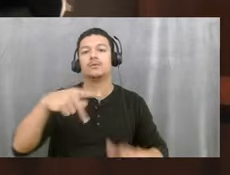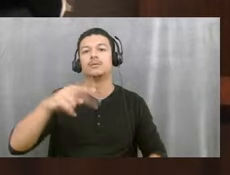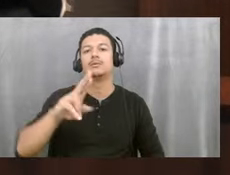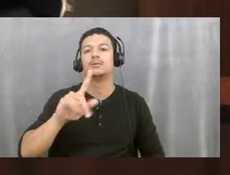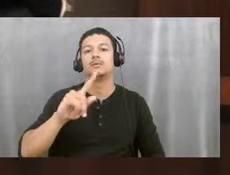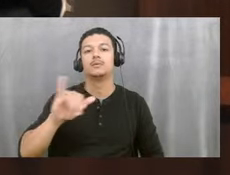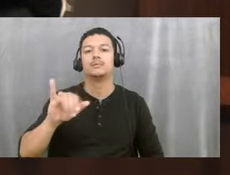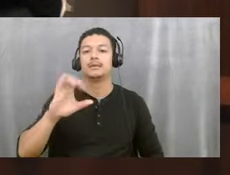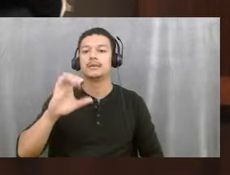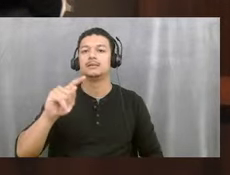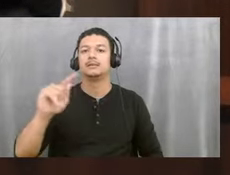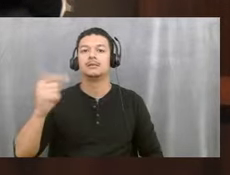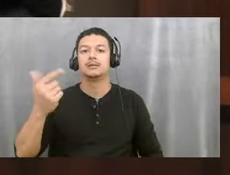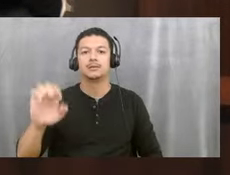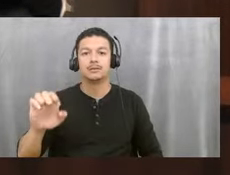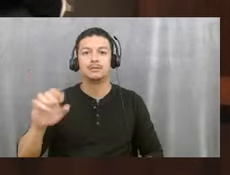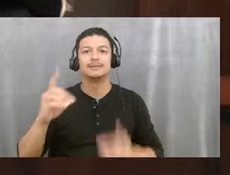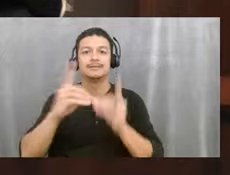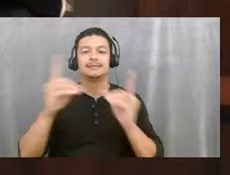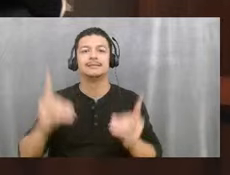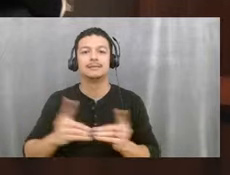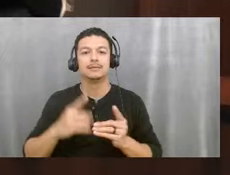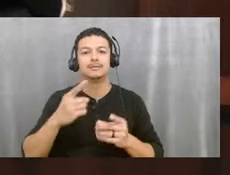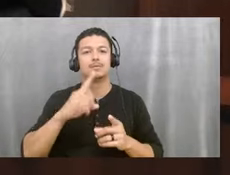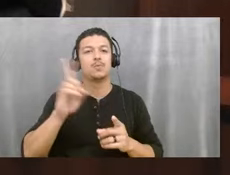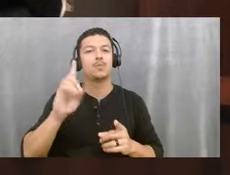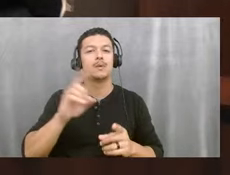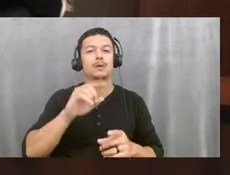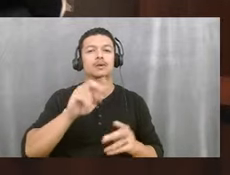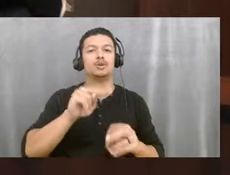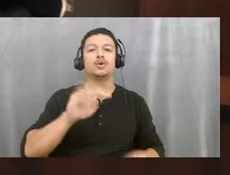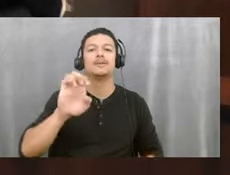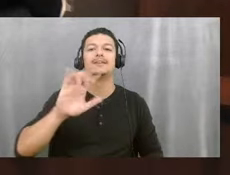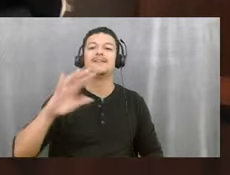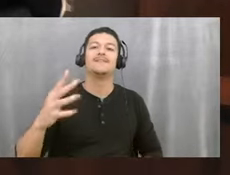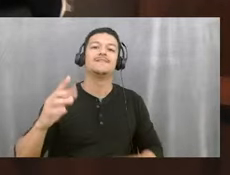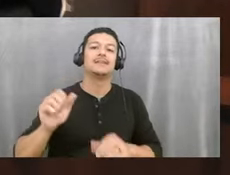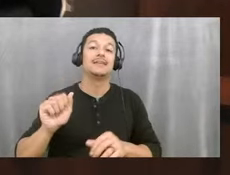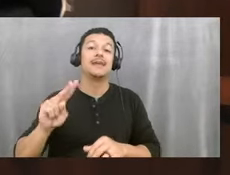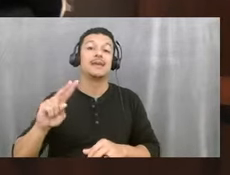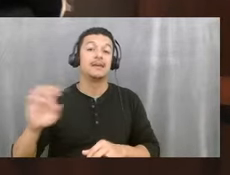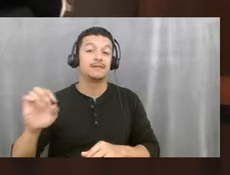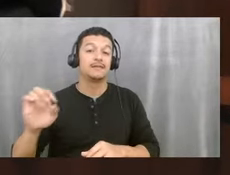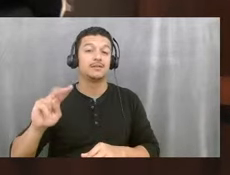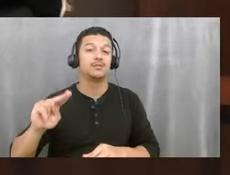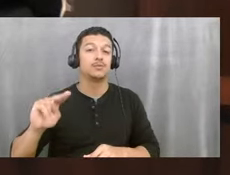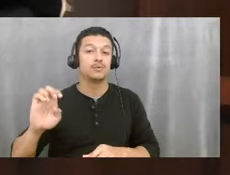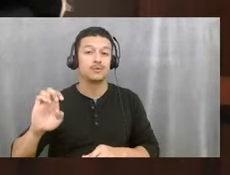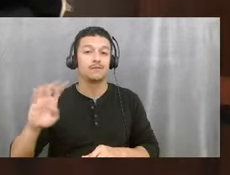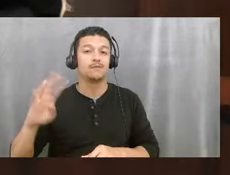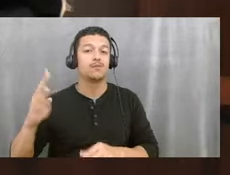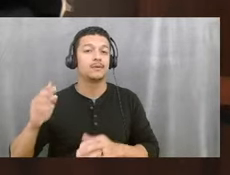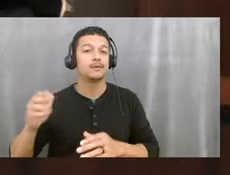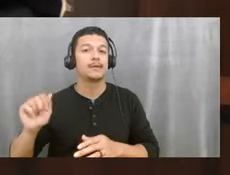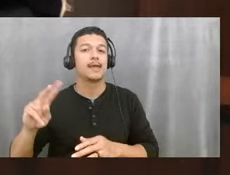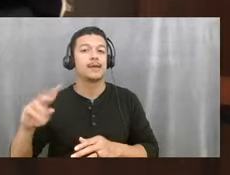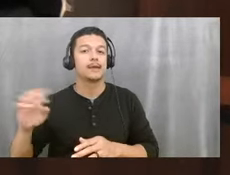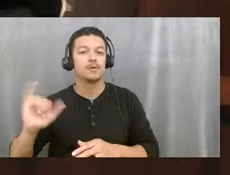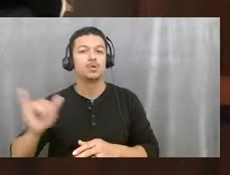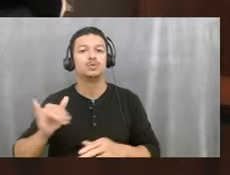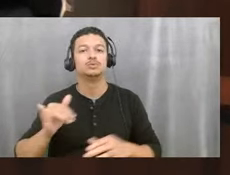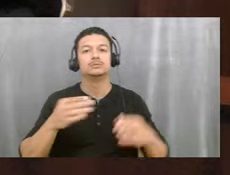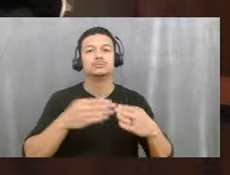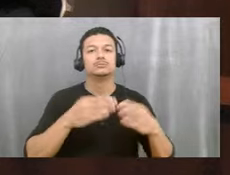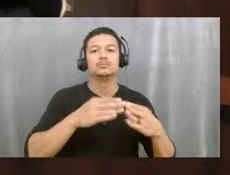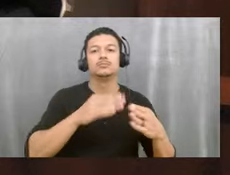generally located between Northeast 5th Avenue and Northeast 4th Avenue and between Seacrest Boulevard and Northeast 1st Street.